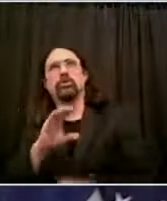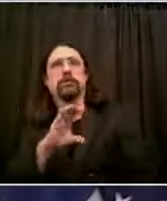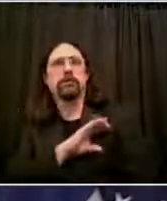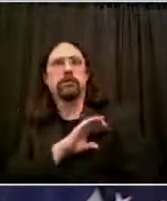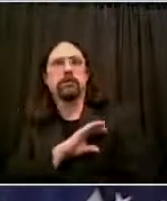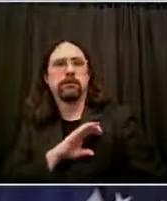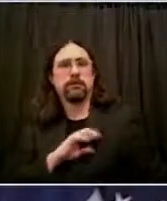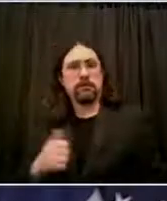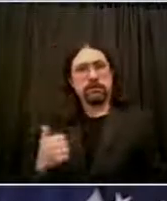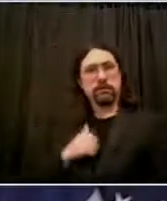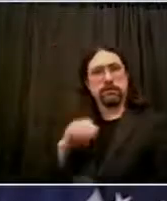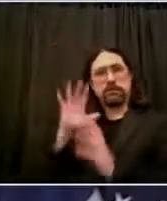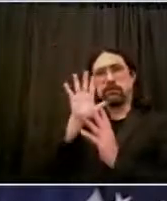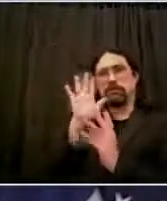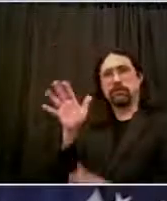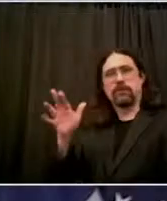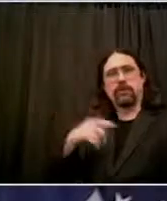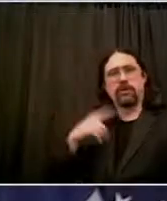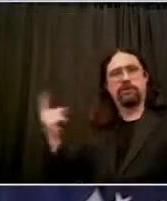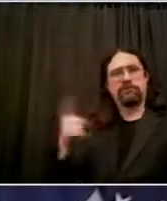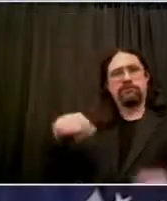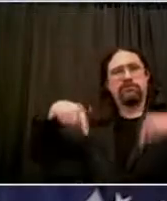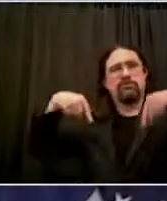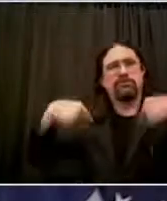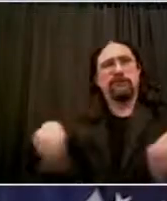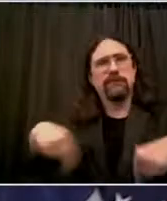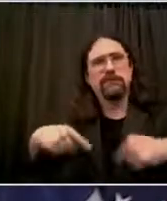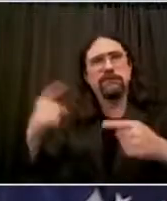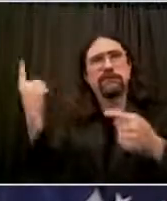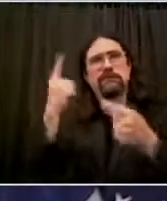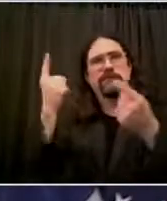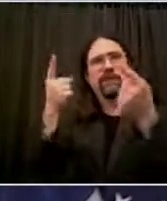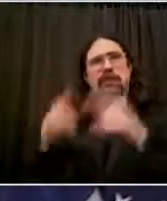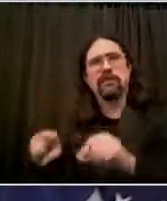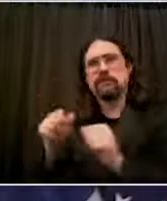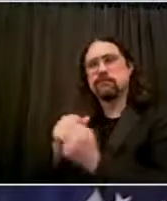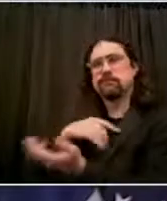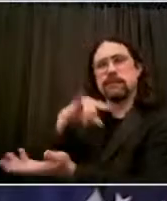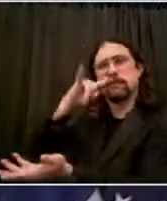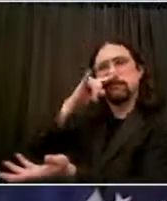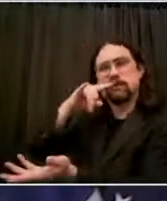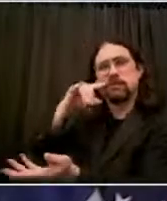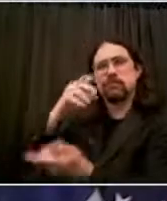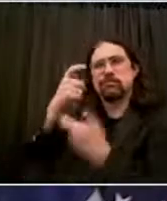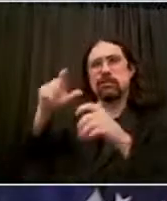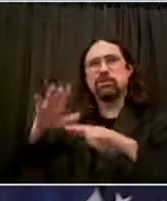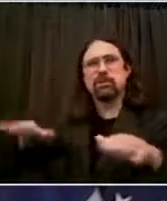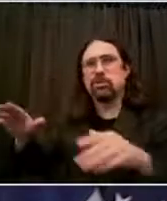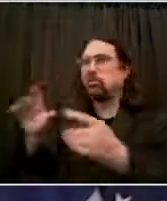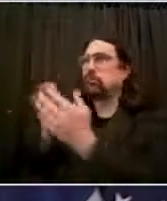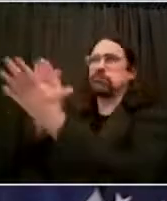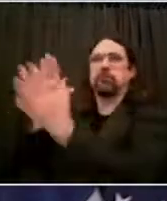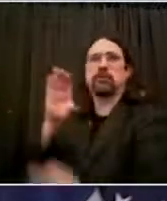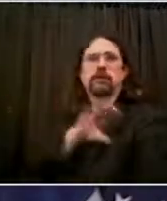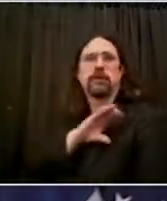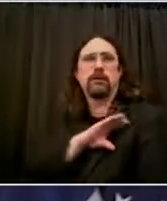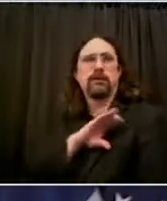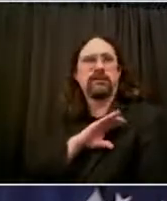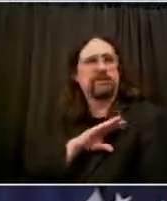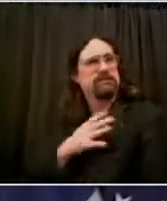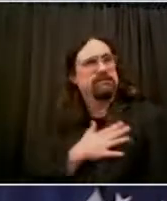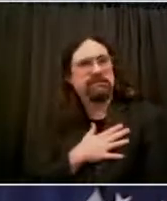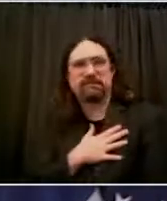a way to have to be because our police have a way that they are. So I'm glad that we're in conversation